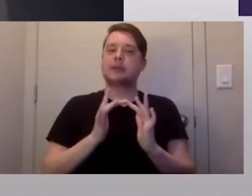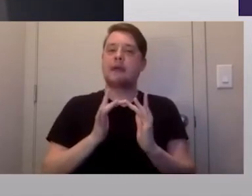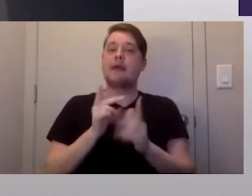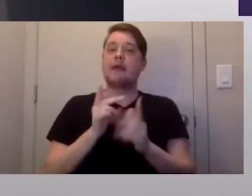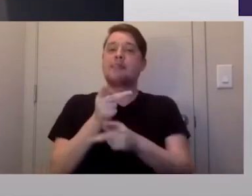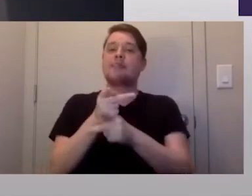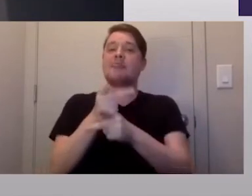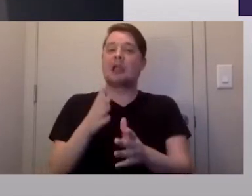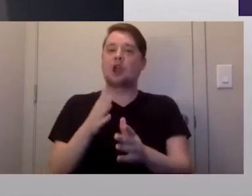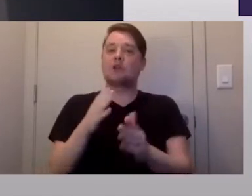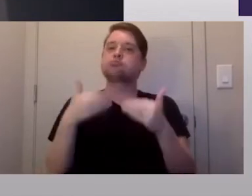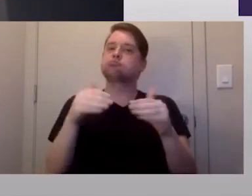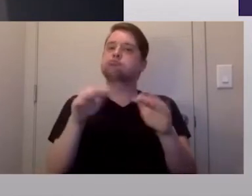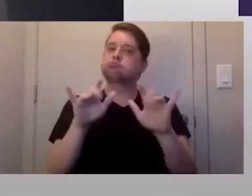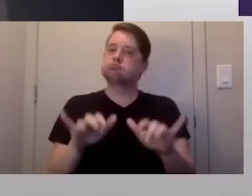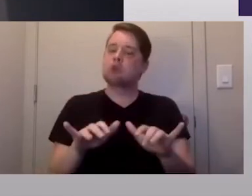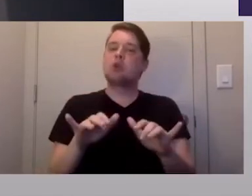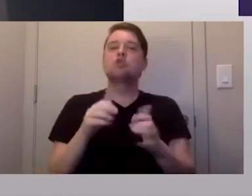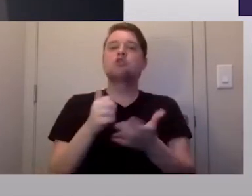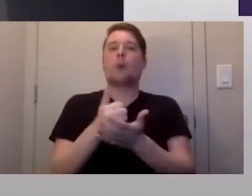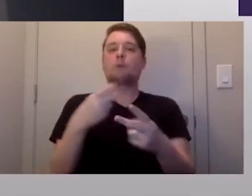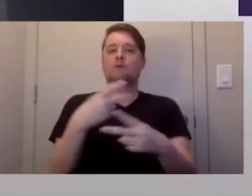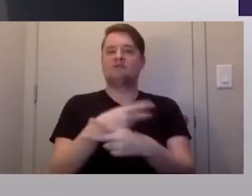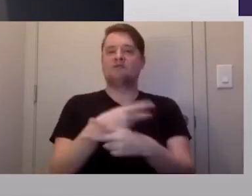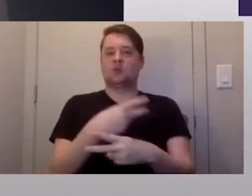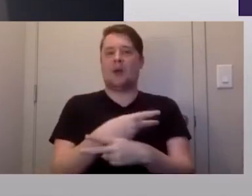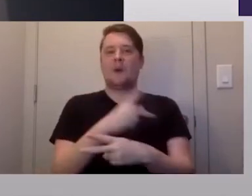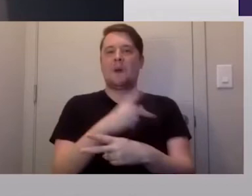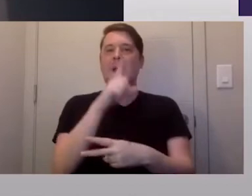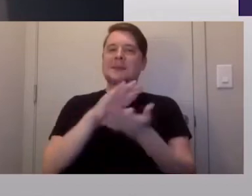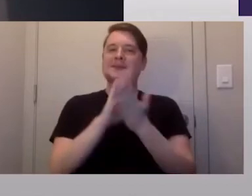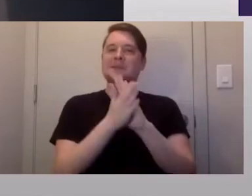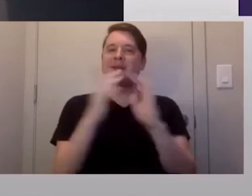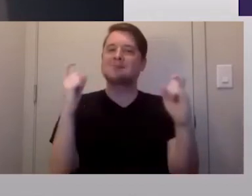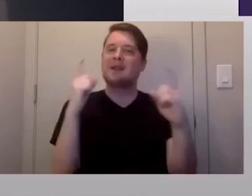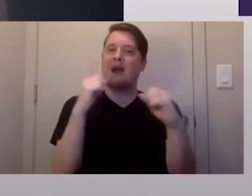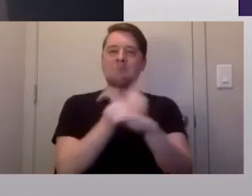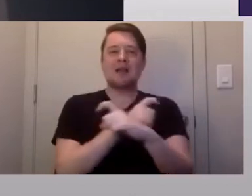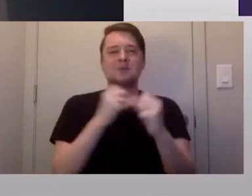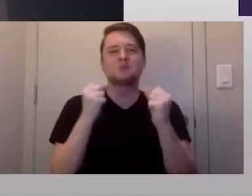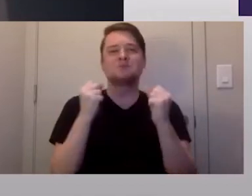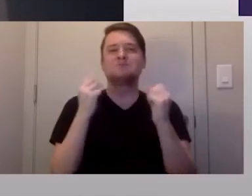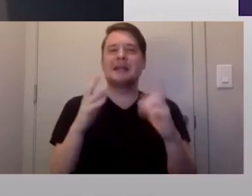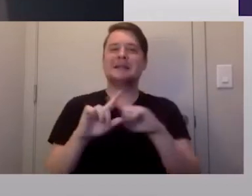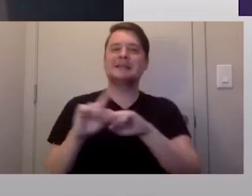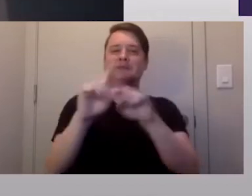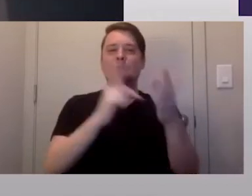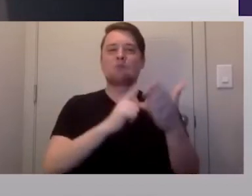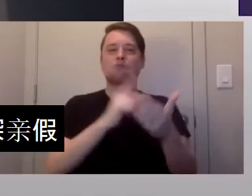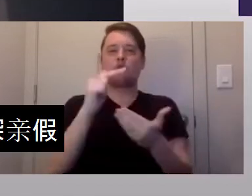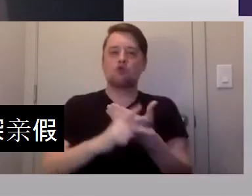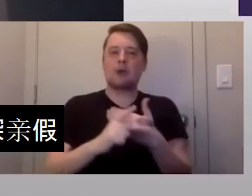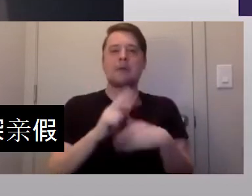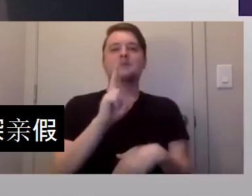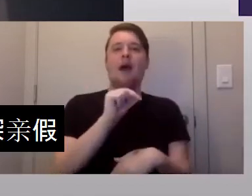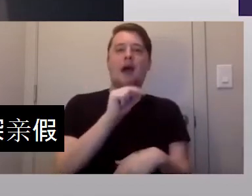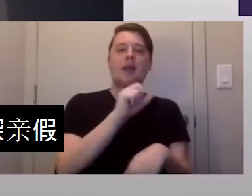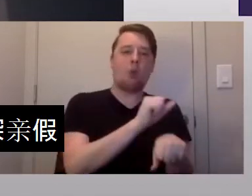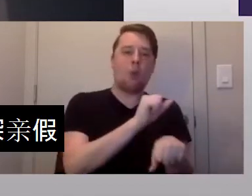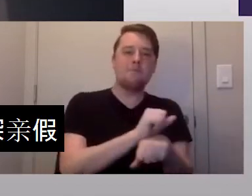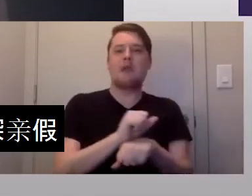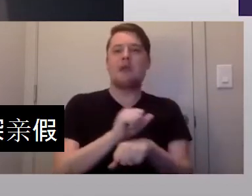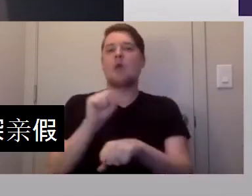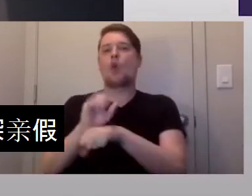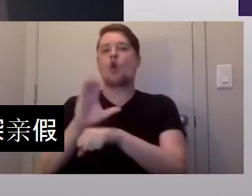can take to help them figure that out. Because it gets really complex. There's lots of different programs out there. Unemployment, workers' comp,